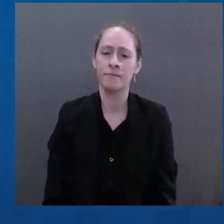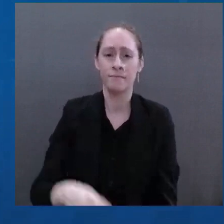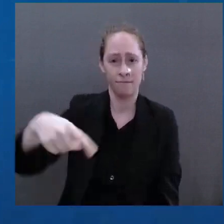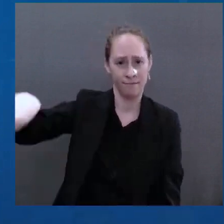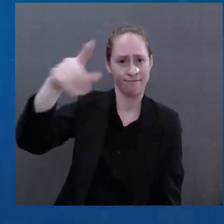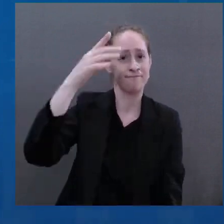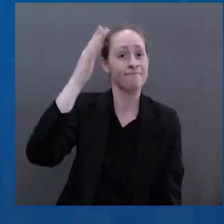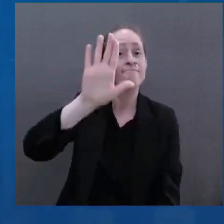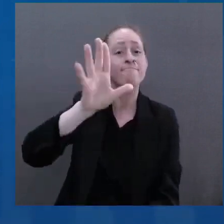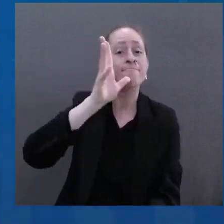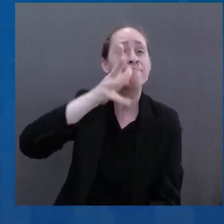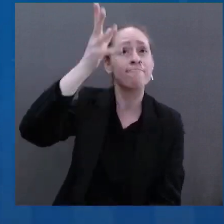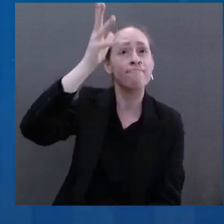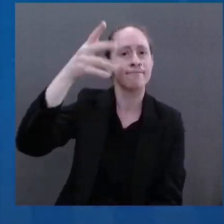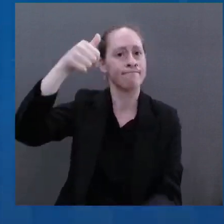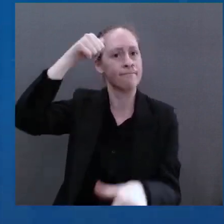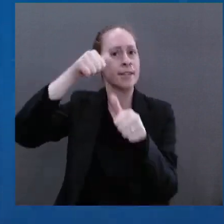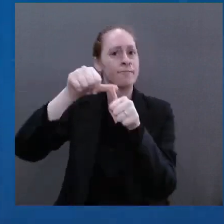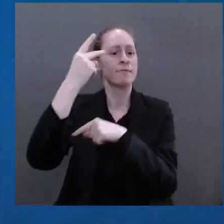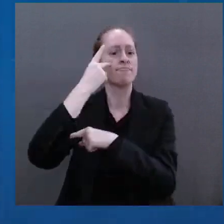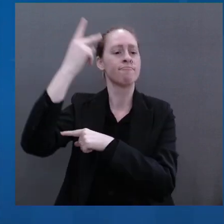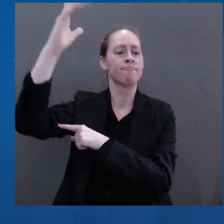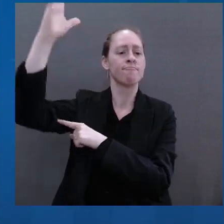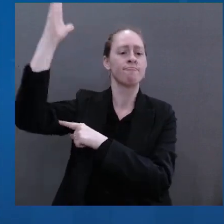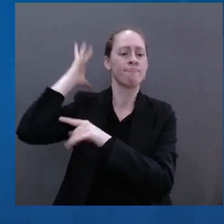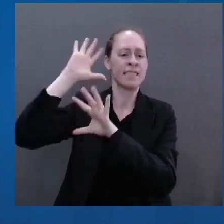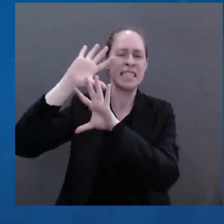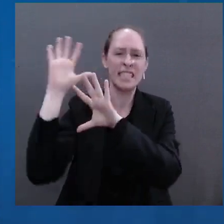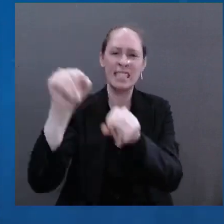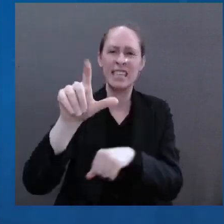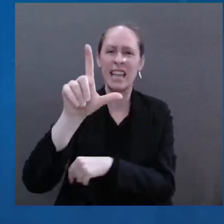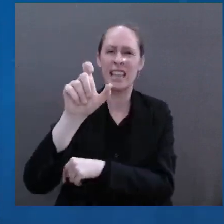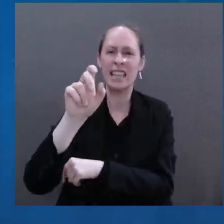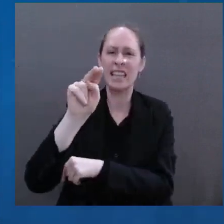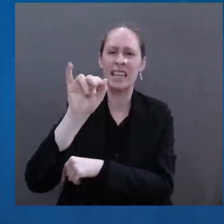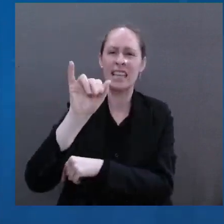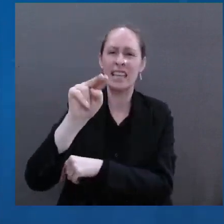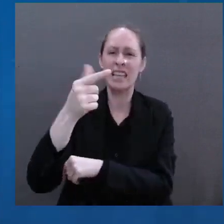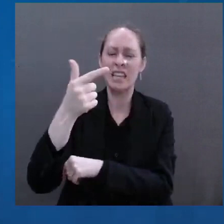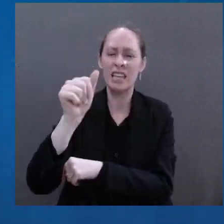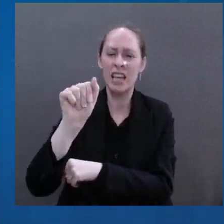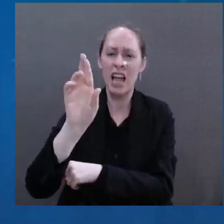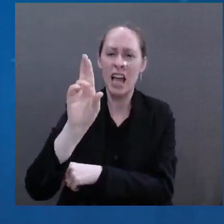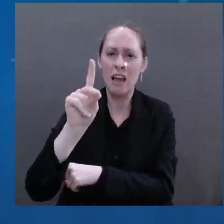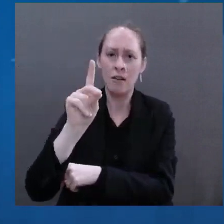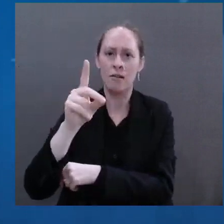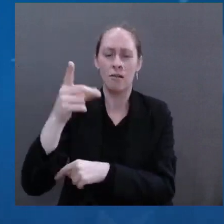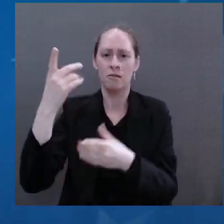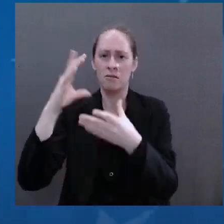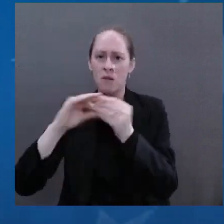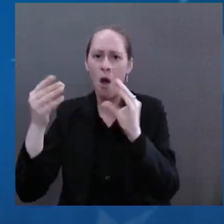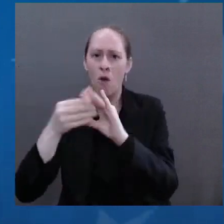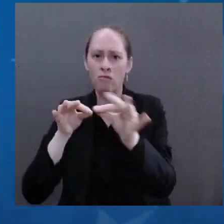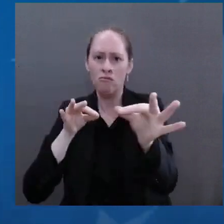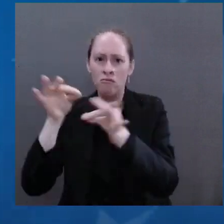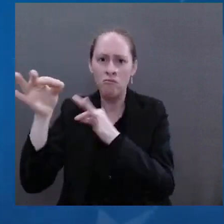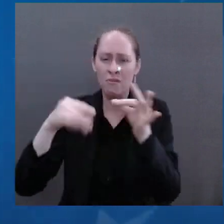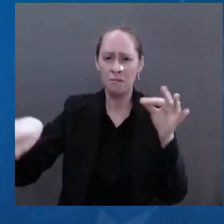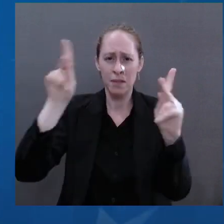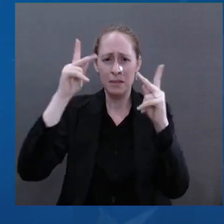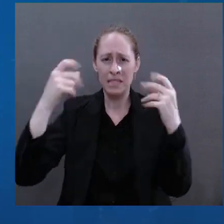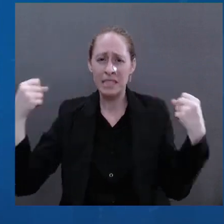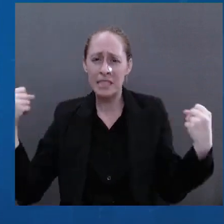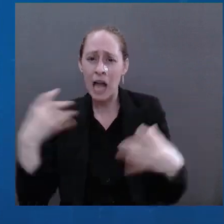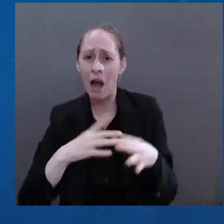train stations overflowing with terrified families fleeing their homes, nights sheltering in basements and cellars, mourning sitting through the rubble in your homes.